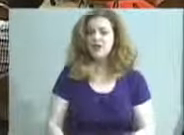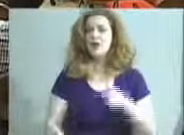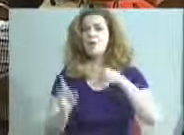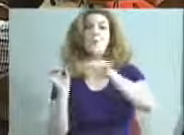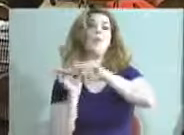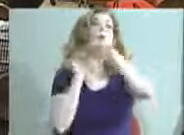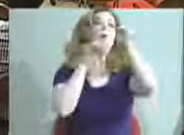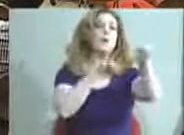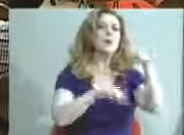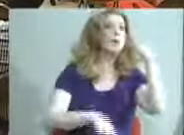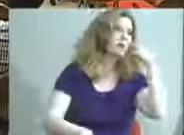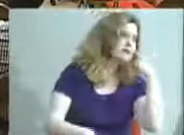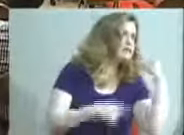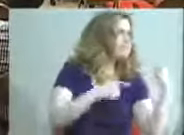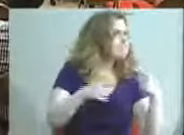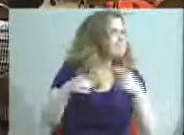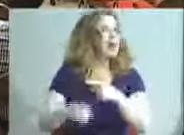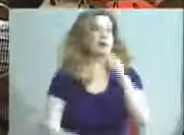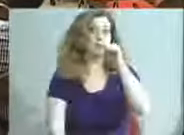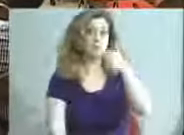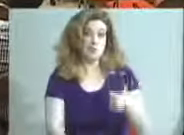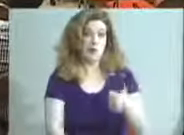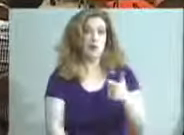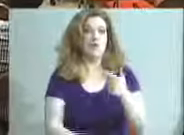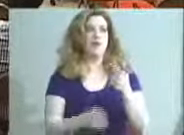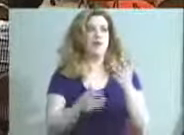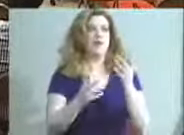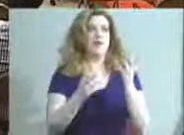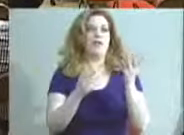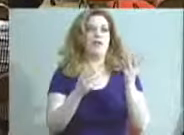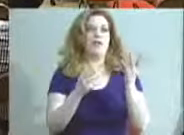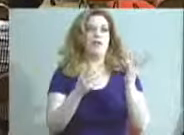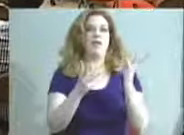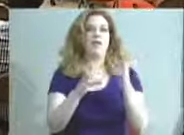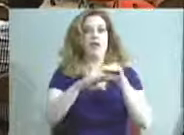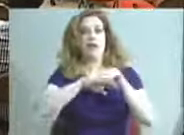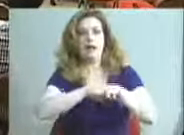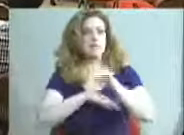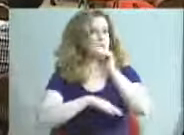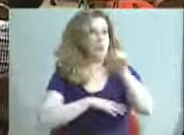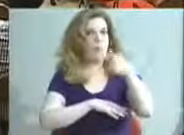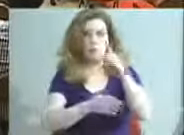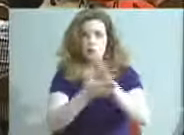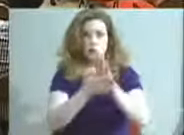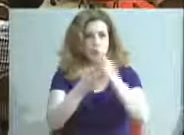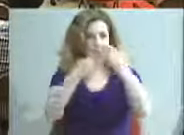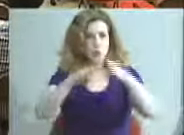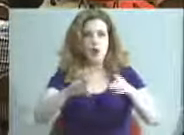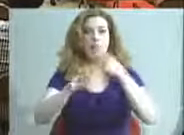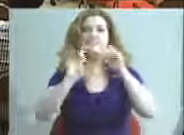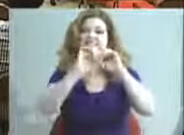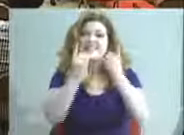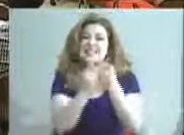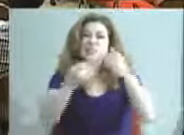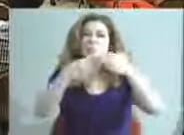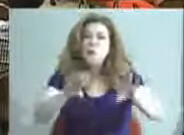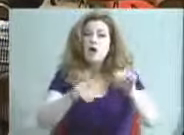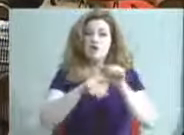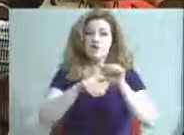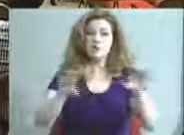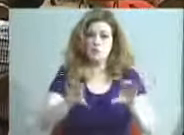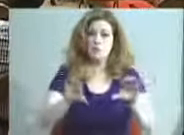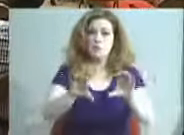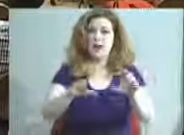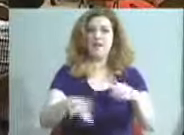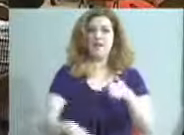in practice tomorrow. They've implemented not only school-wide, but district-wide restorative practices. And I know a bunch of us are